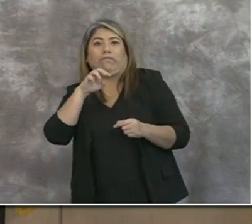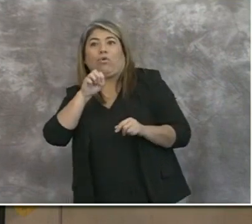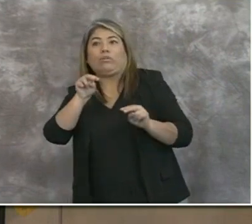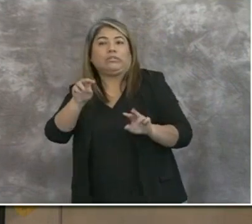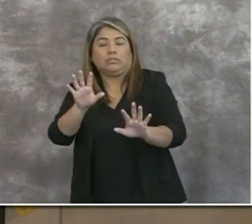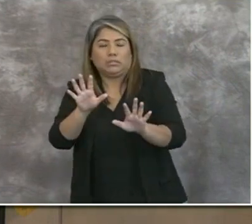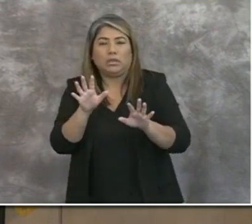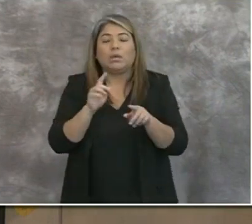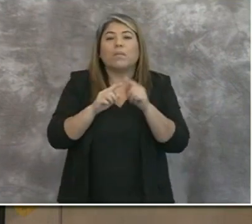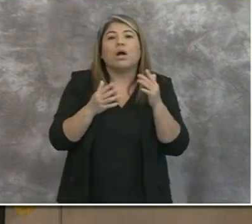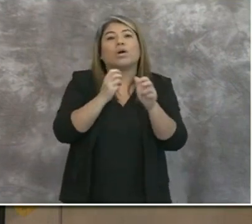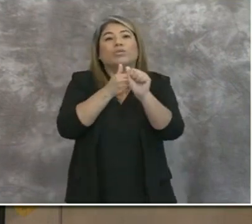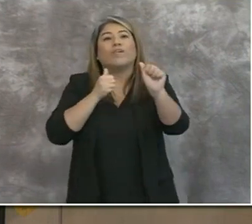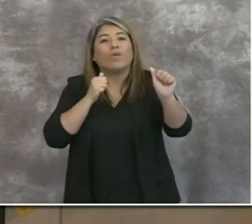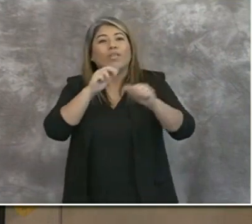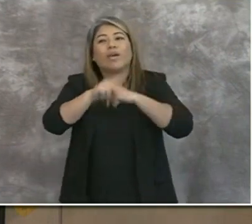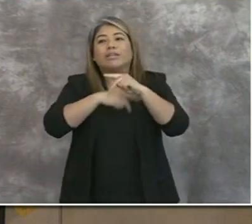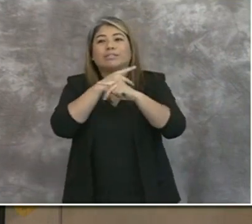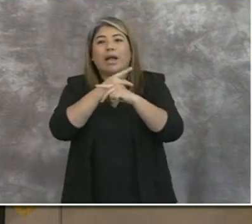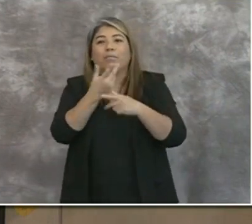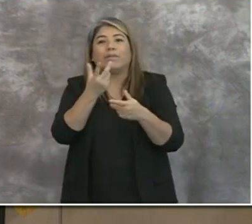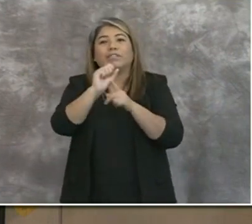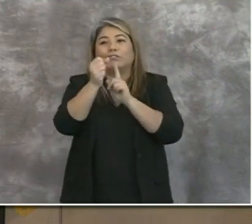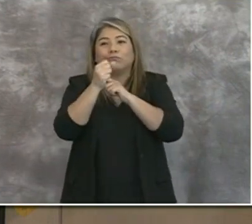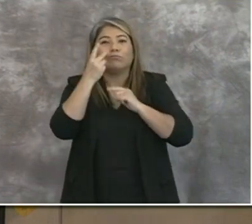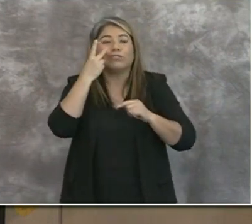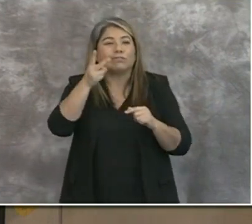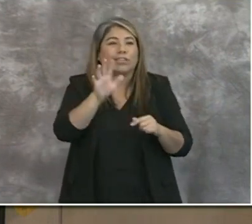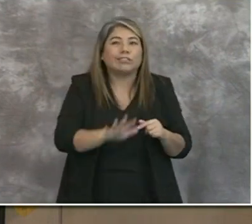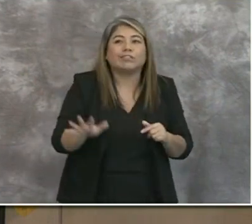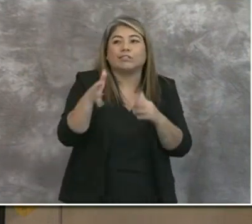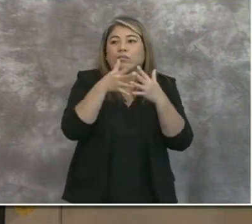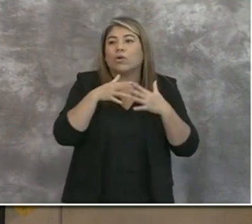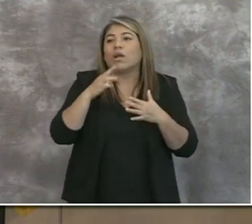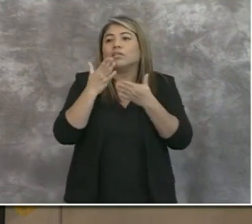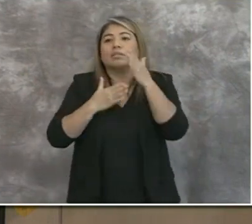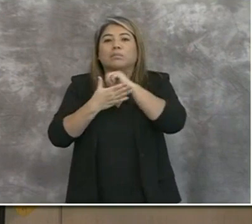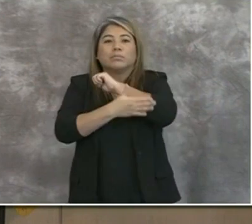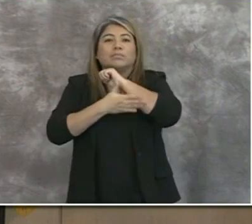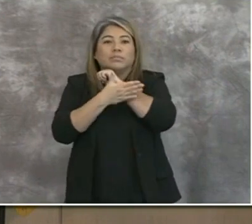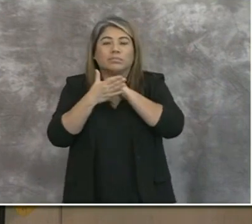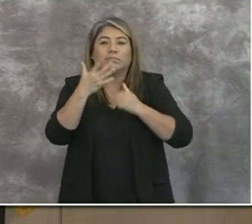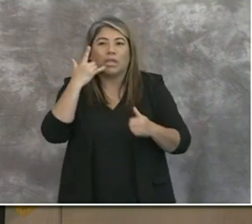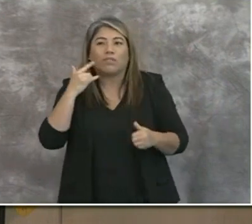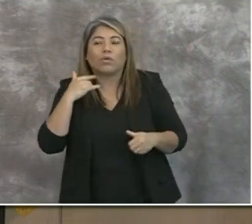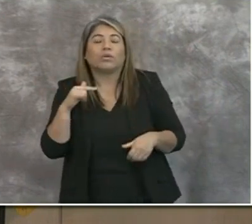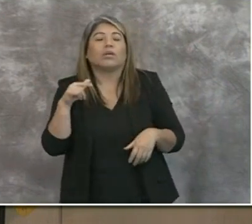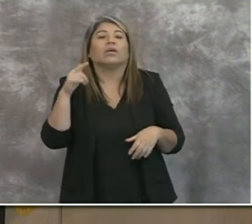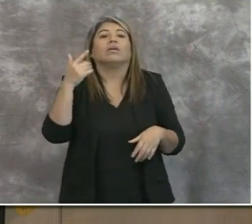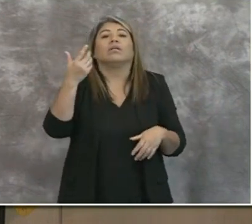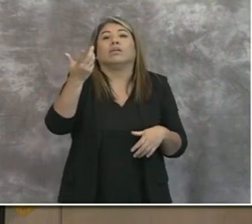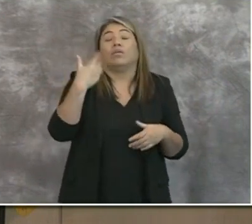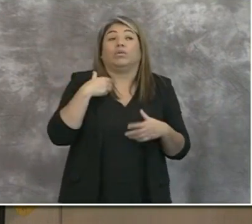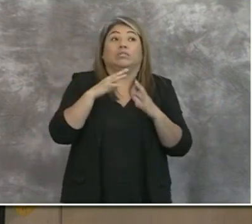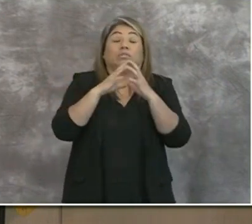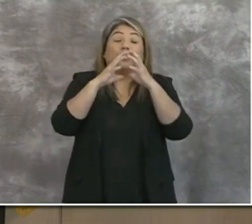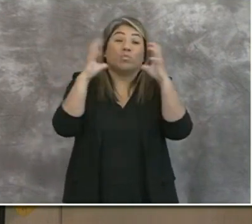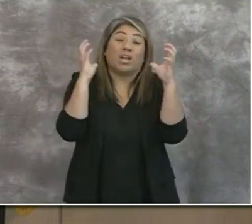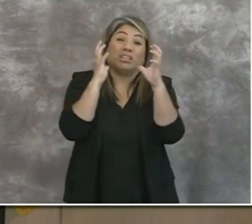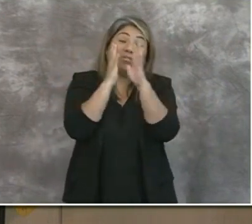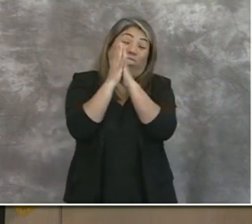are the types of scenes and situations that we've seen from around the country and from some other counties in California, which is significant overcrowding.